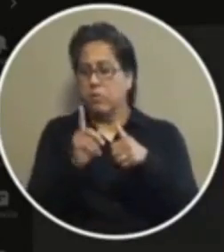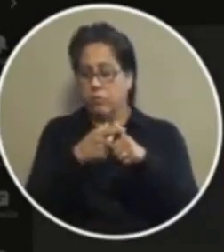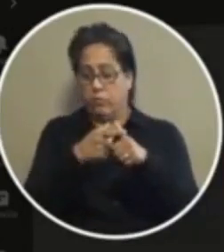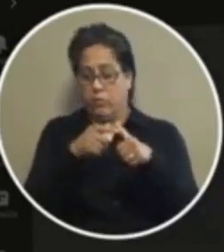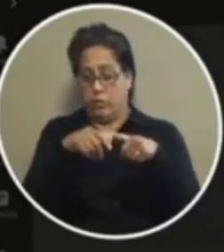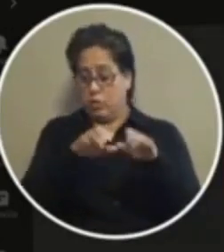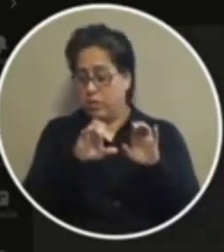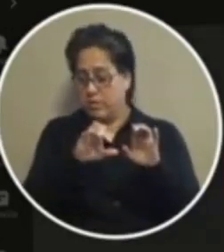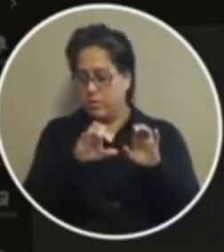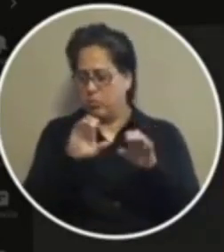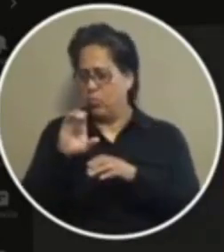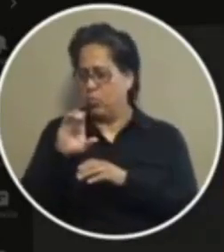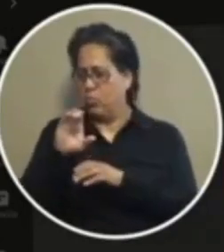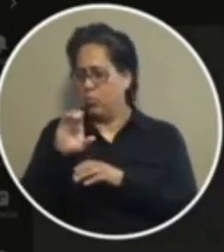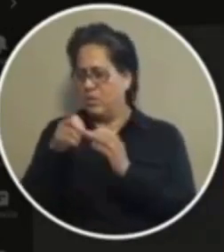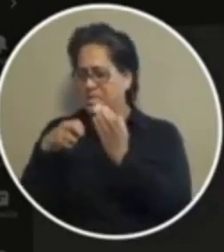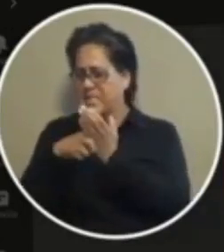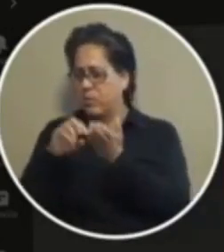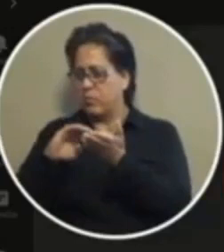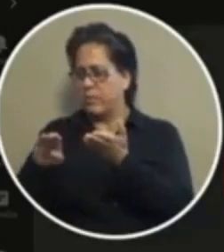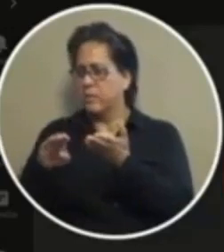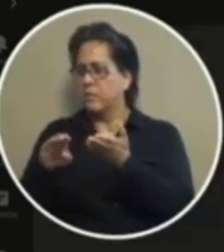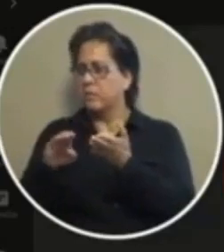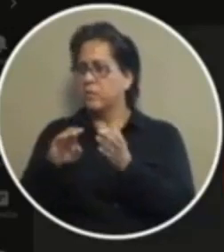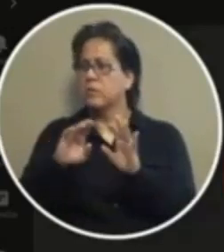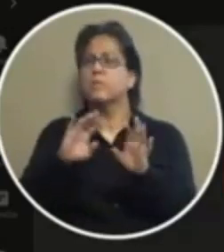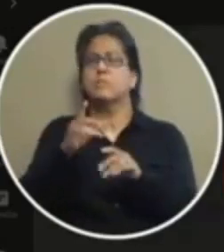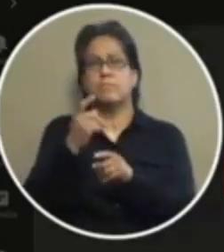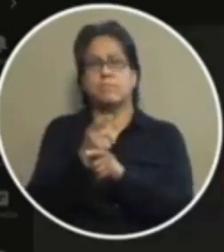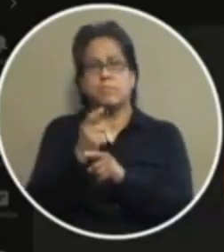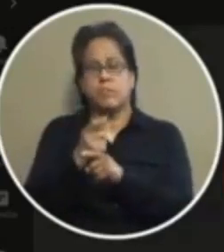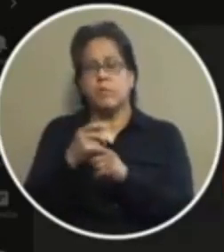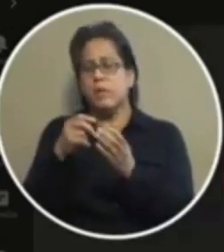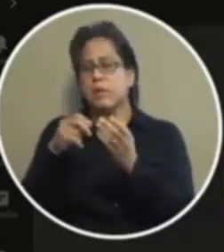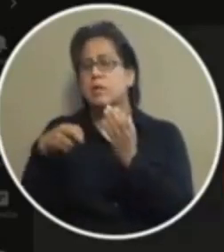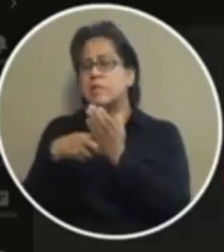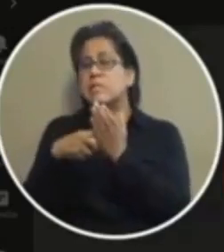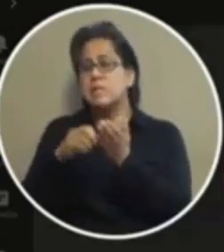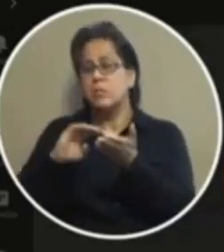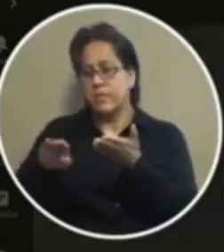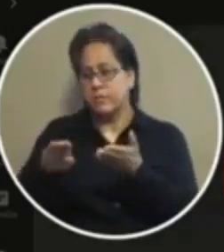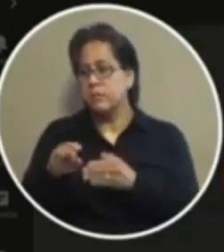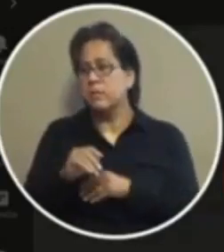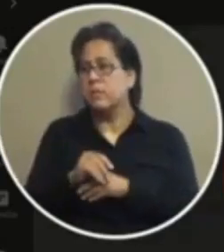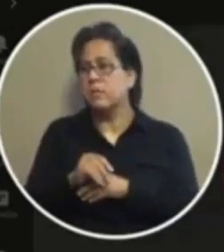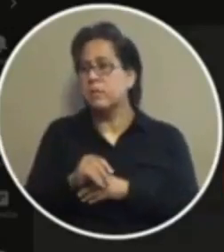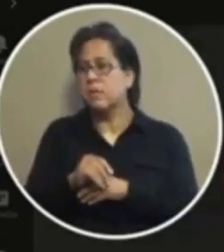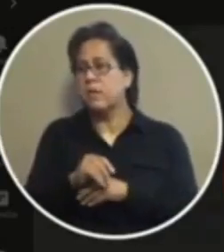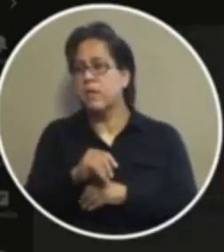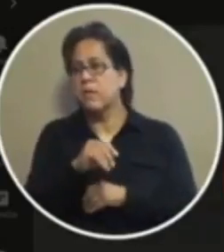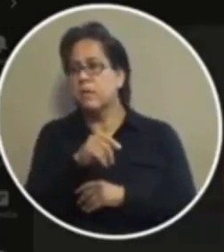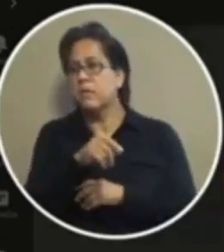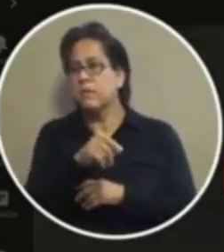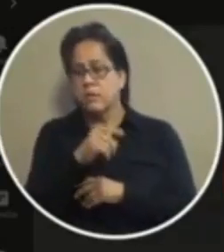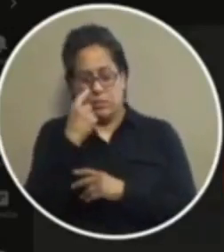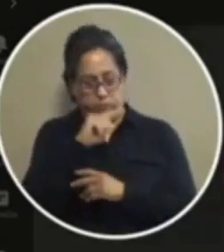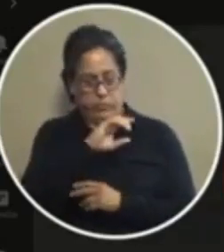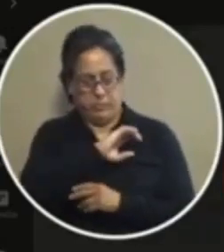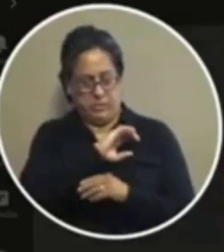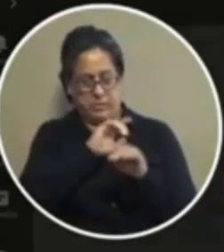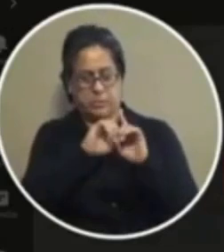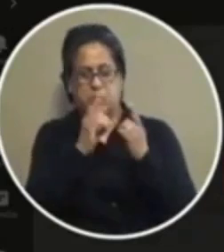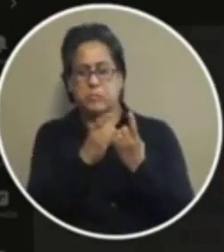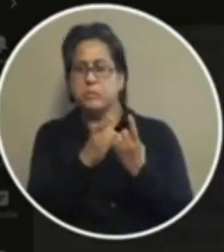no i'm sorry the sight and release i apologize for the police department